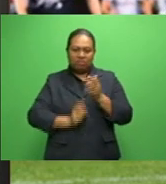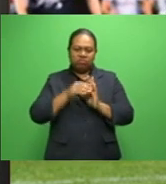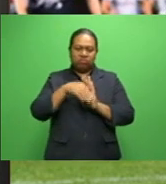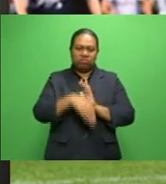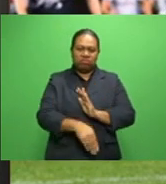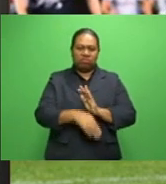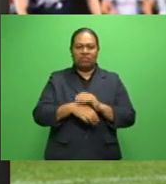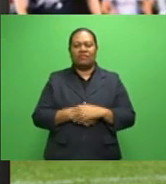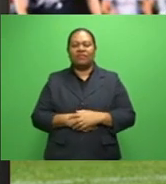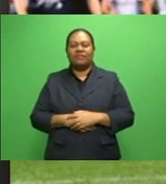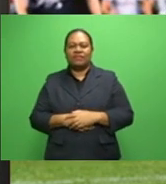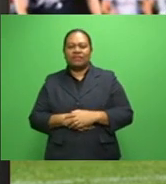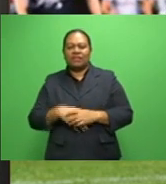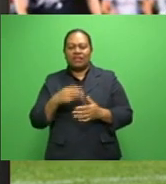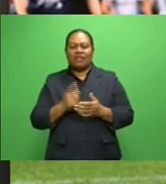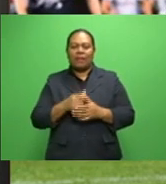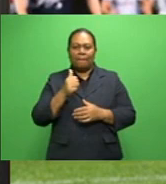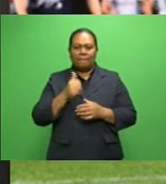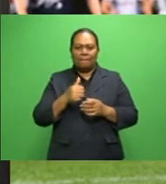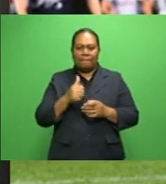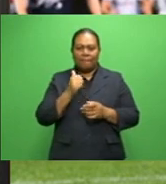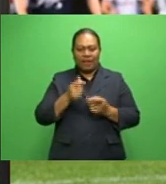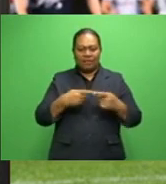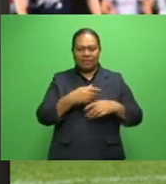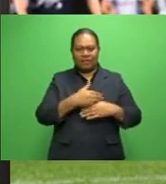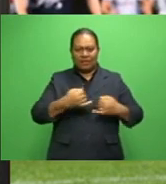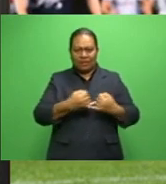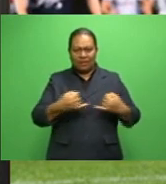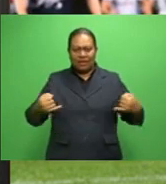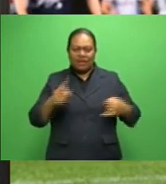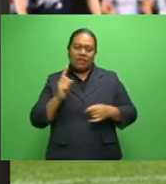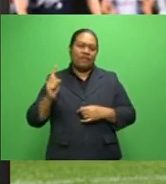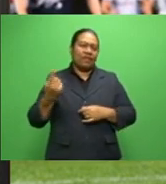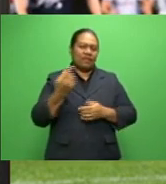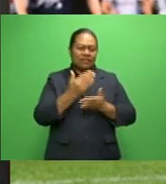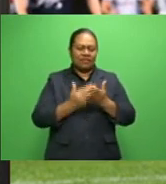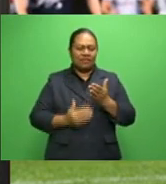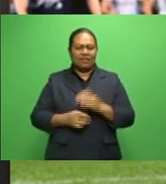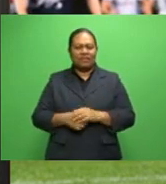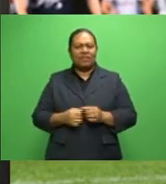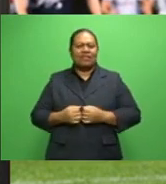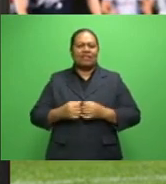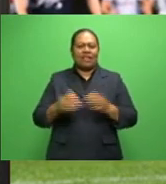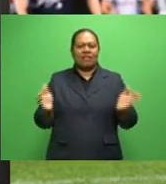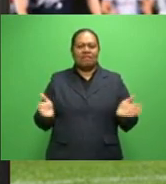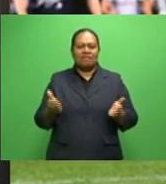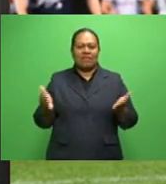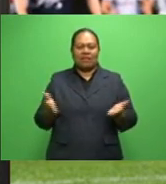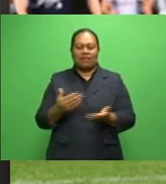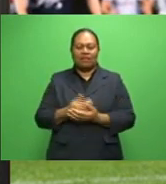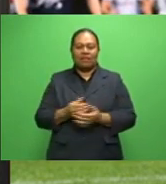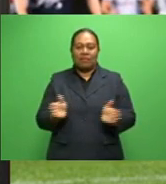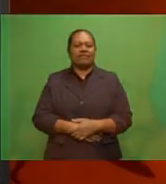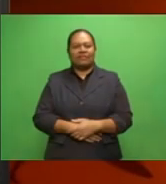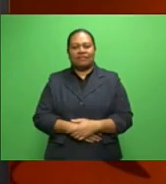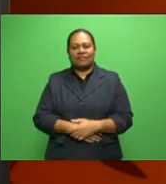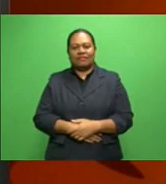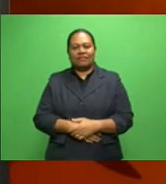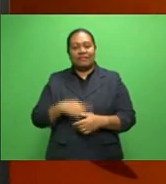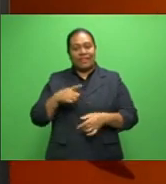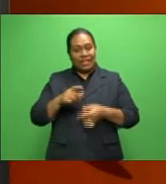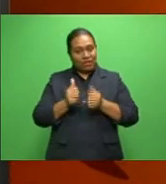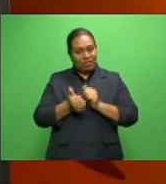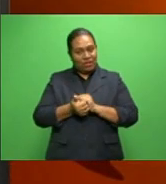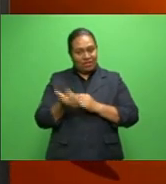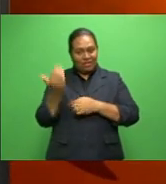Lachlan Lamb and back-rower Mitch Orbison in the first half, then star playmaker Luke Keery in the second. That's it